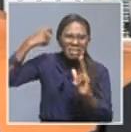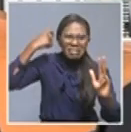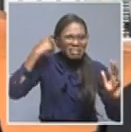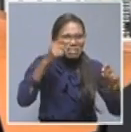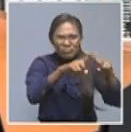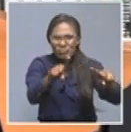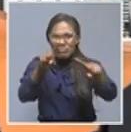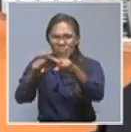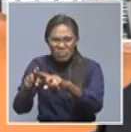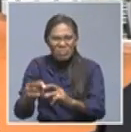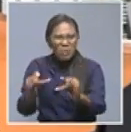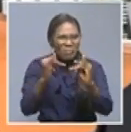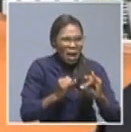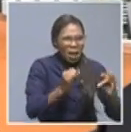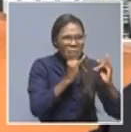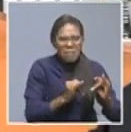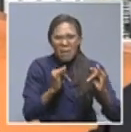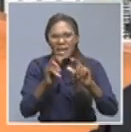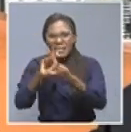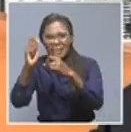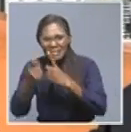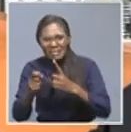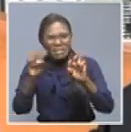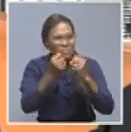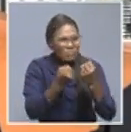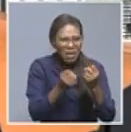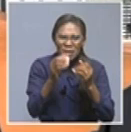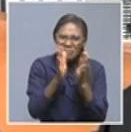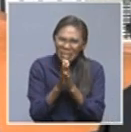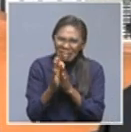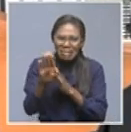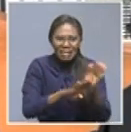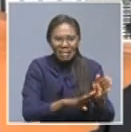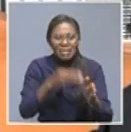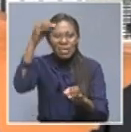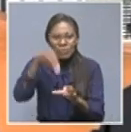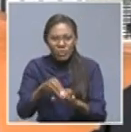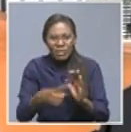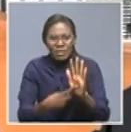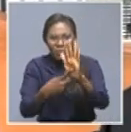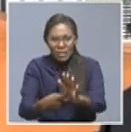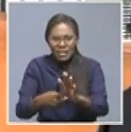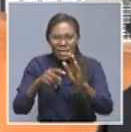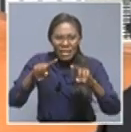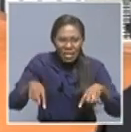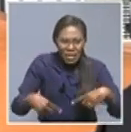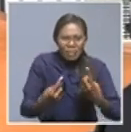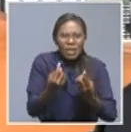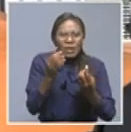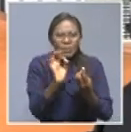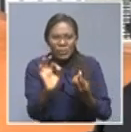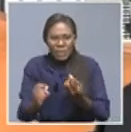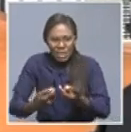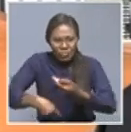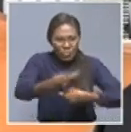and different traditional authorities to come forth and then exhibit their goods and services to reach